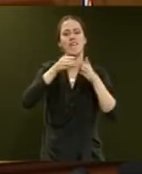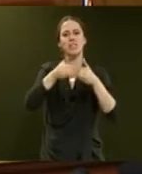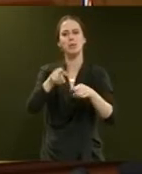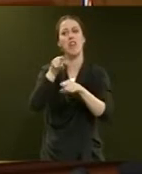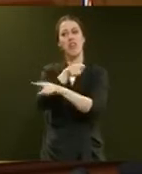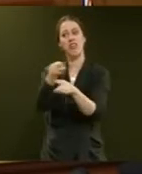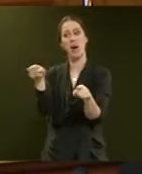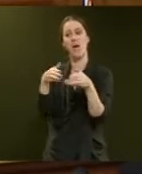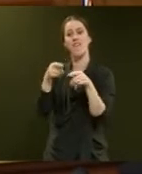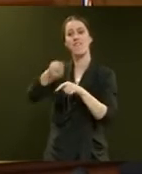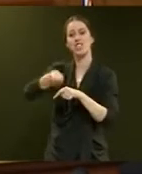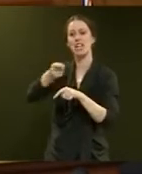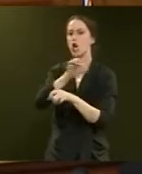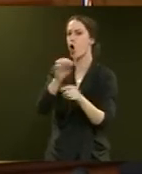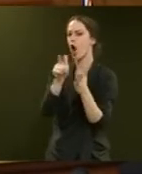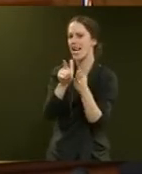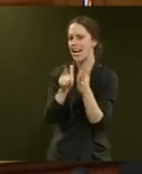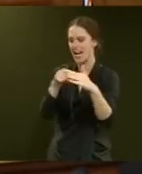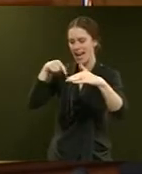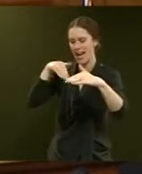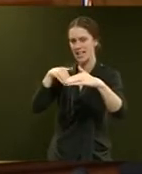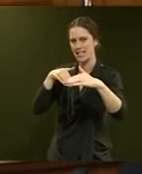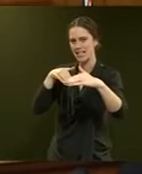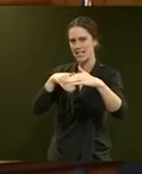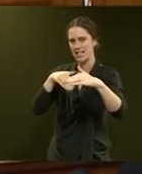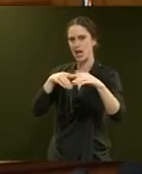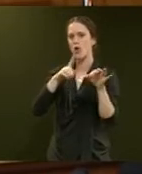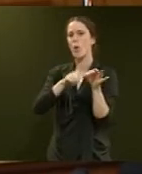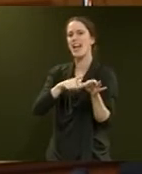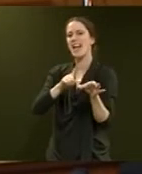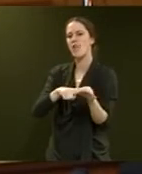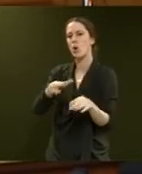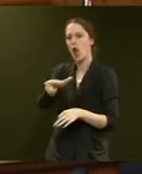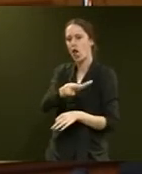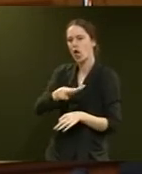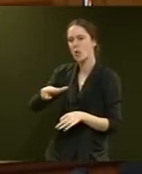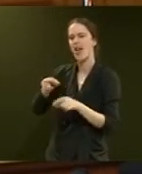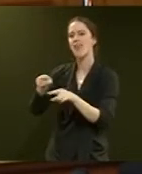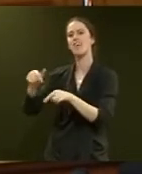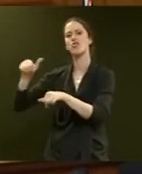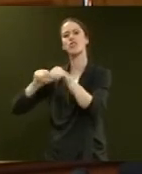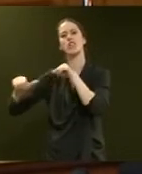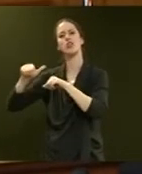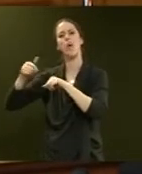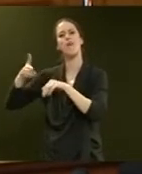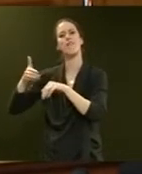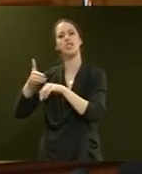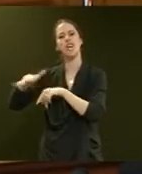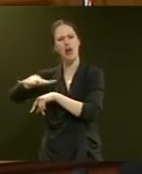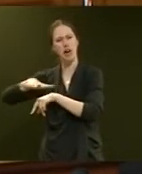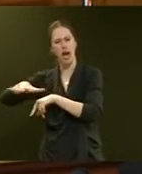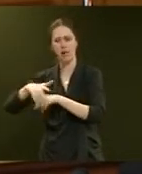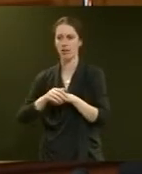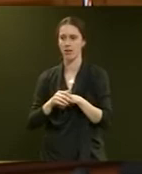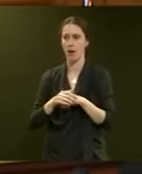alleged to have been fishing illegally inside the Kualilevu Lagoon, which is a traditional fishing ground. This is part